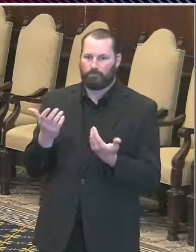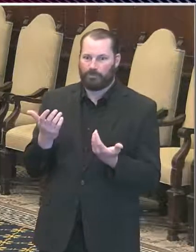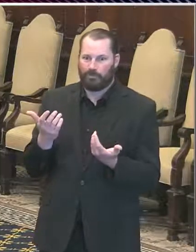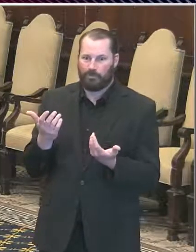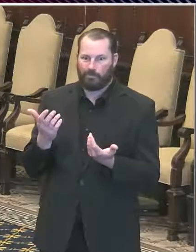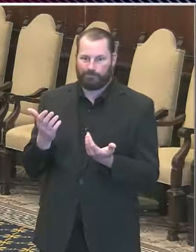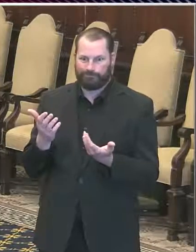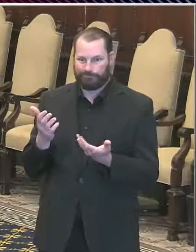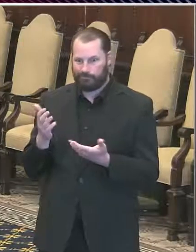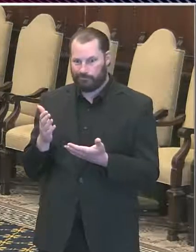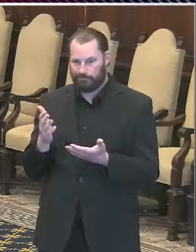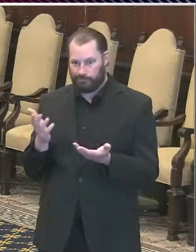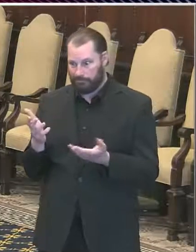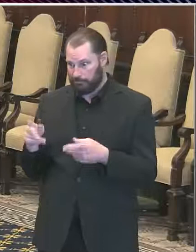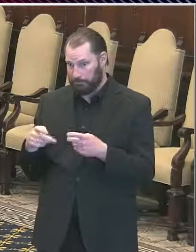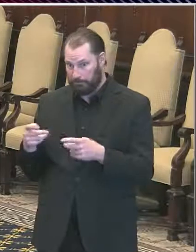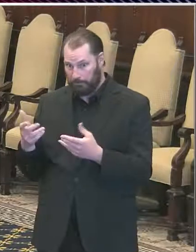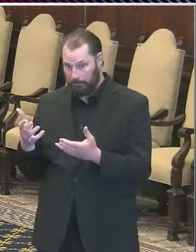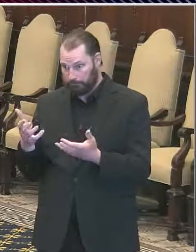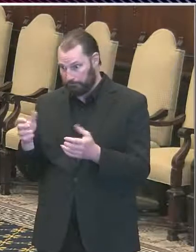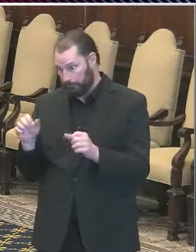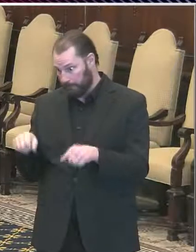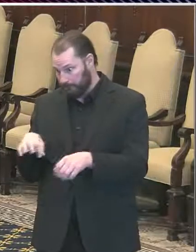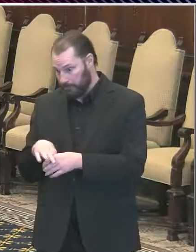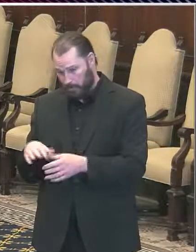vote to actually do it either by mail or in person